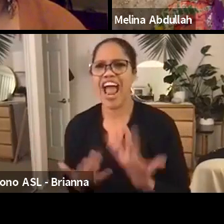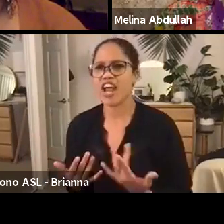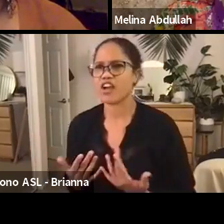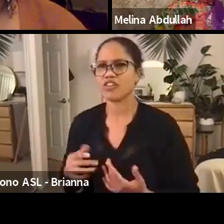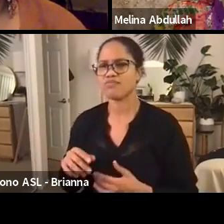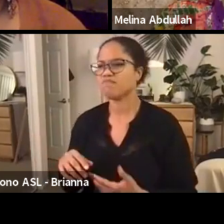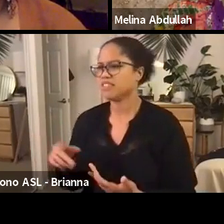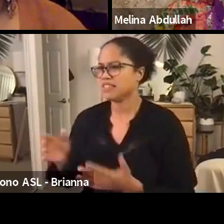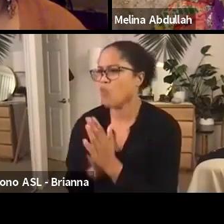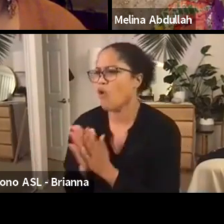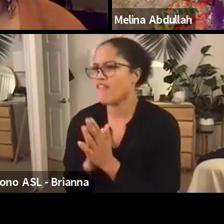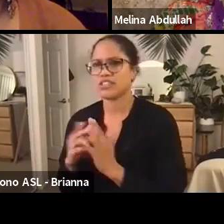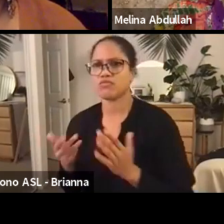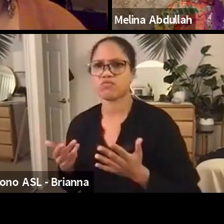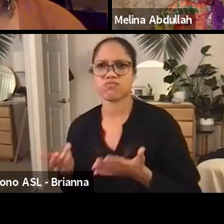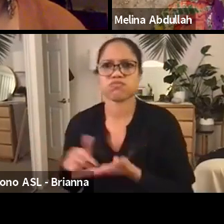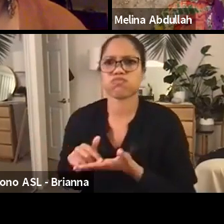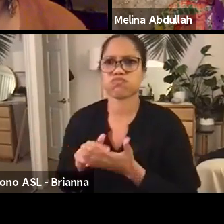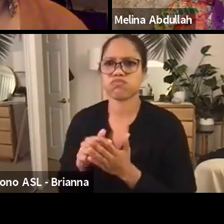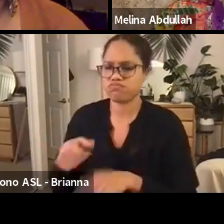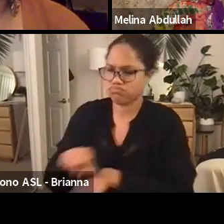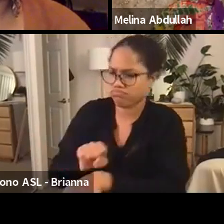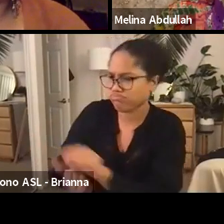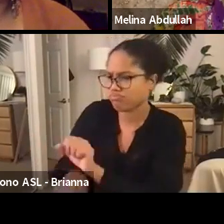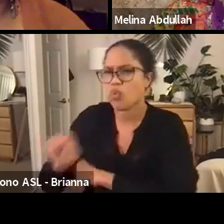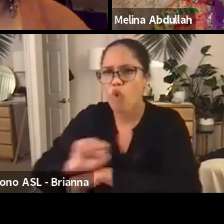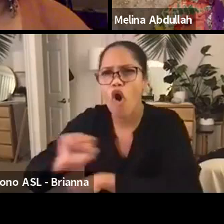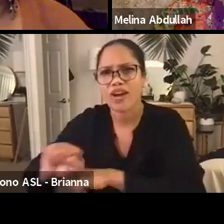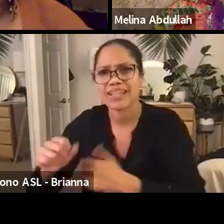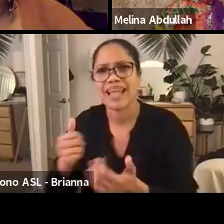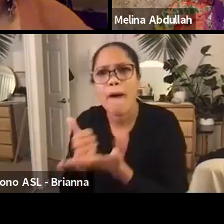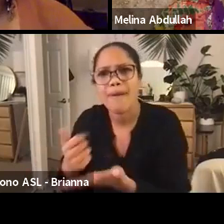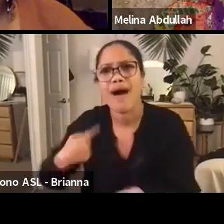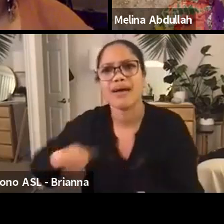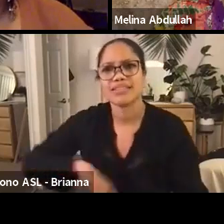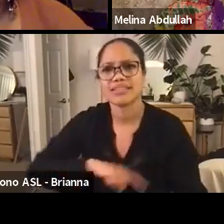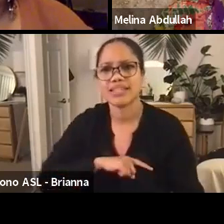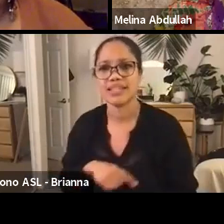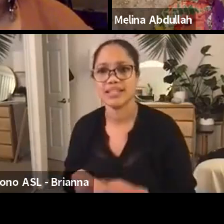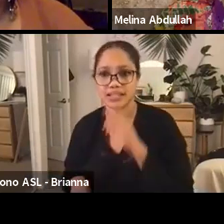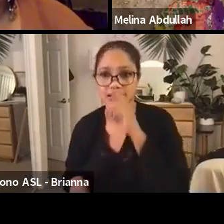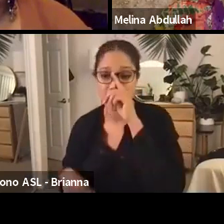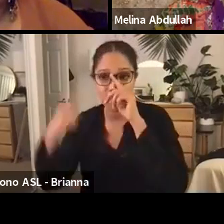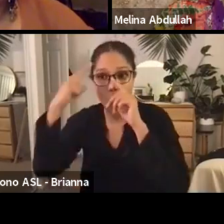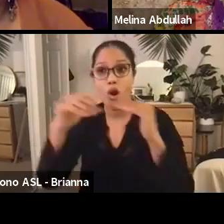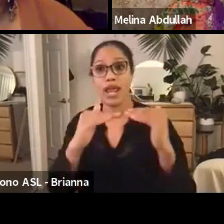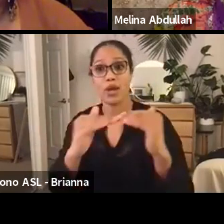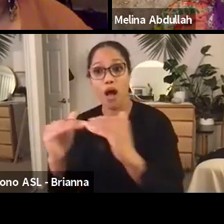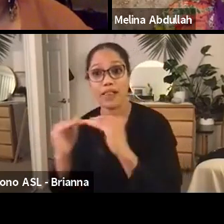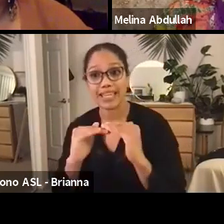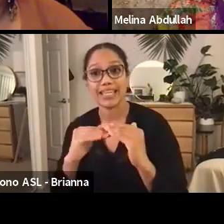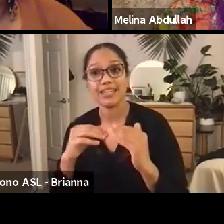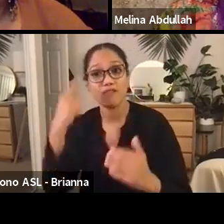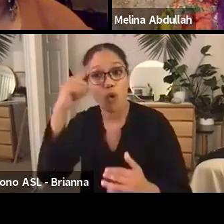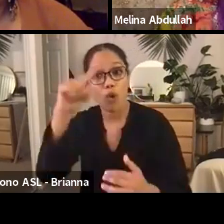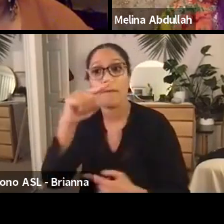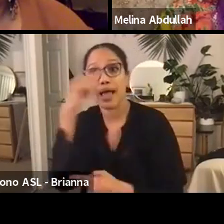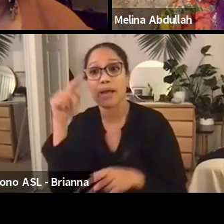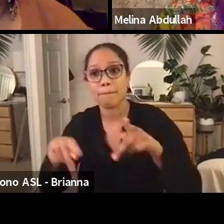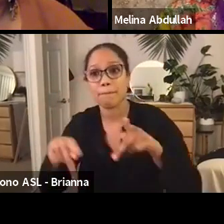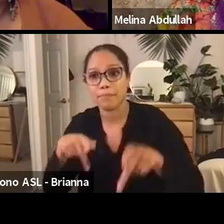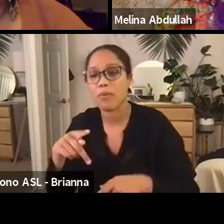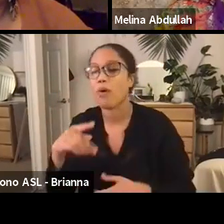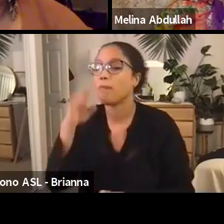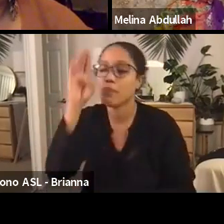inequality, and quite frankly, the dehumanization of black and brown people in America. So I'm honored to be